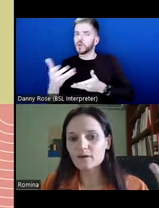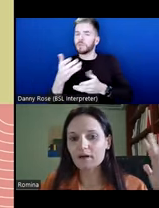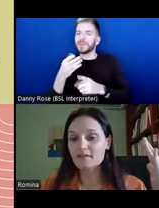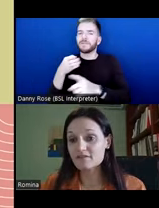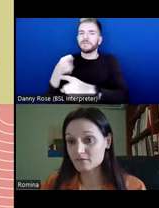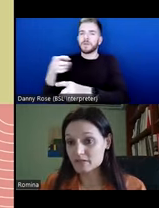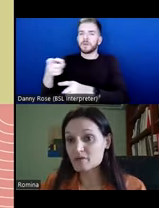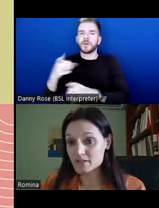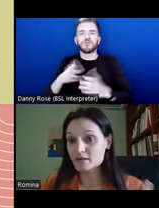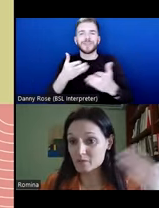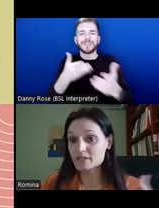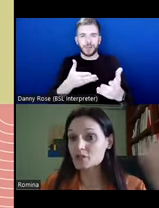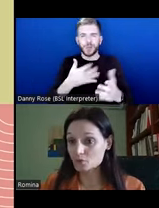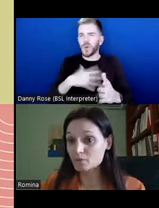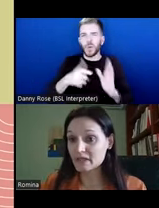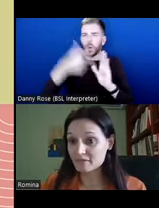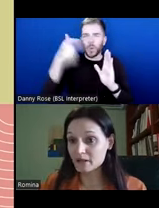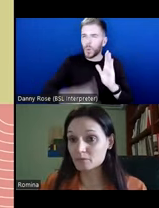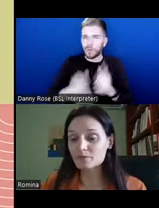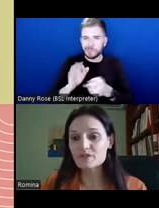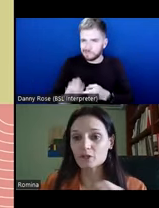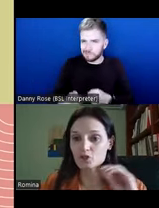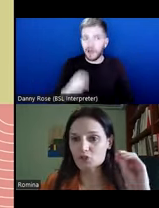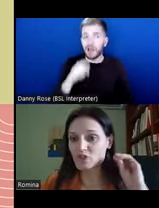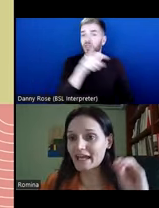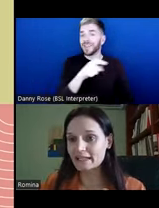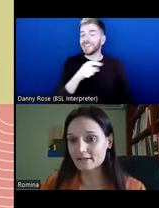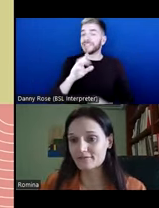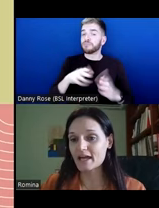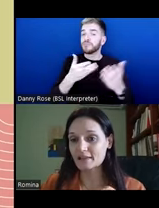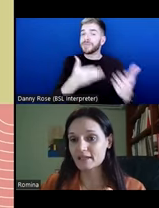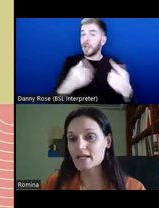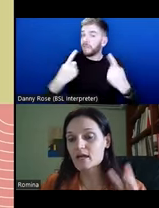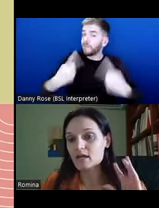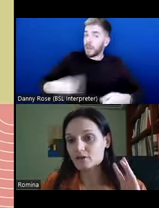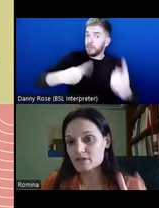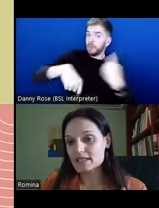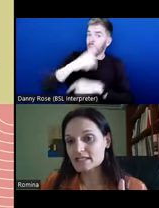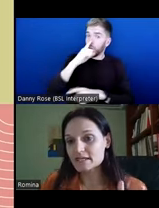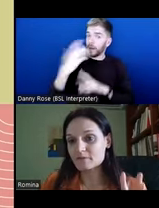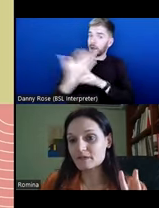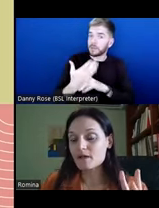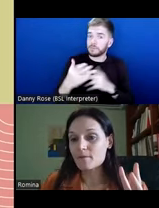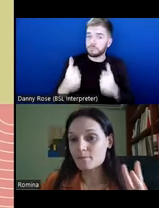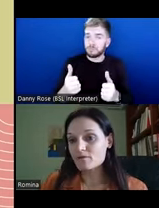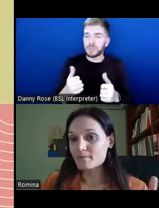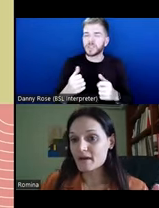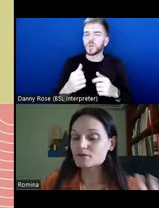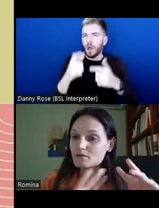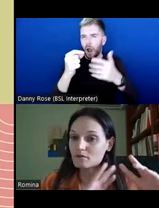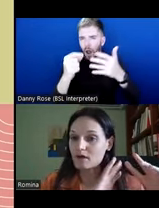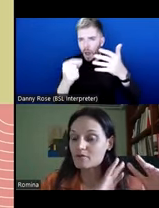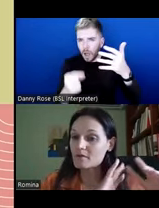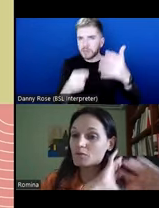detail. The presentation will be made available, so I'll just highlight the fact that the critiques have been both